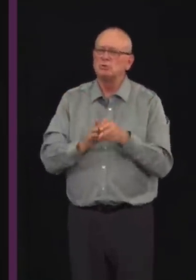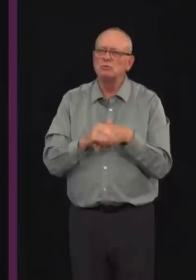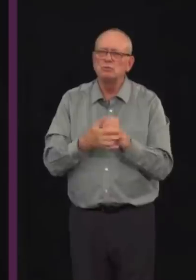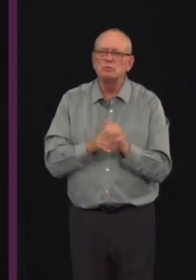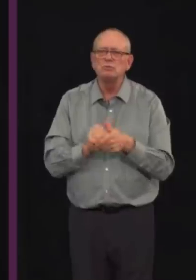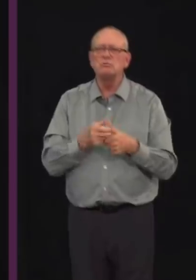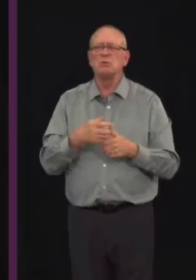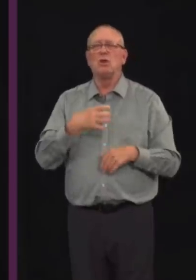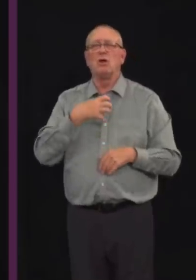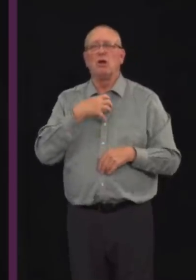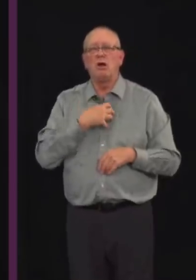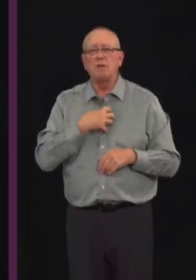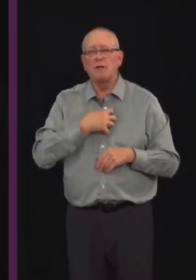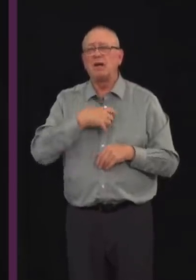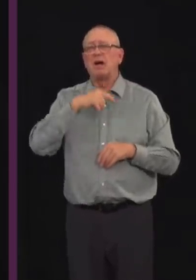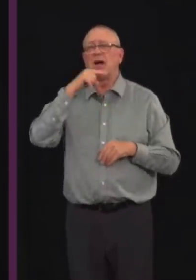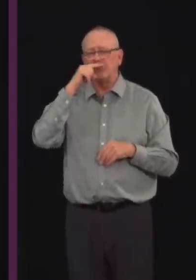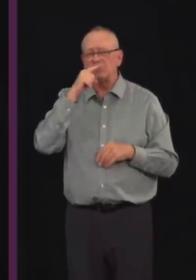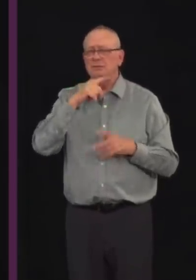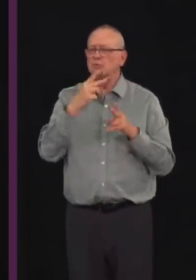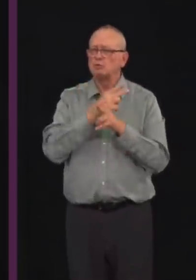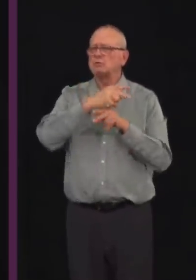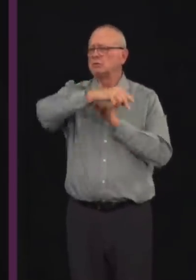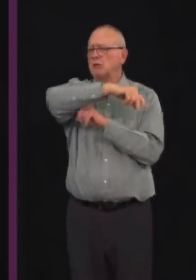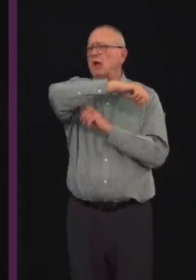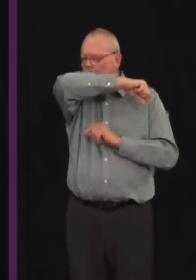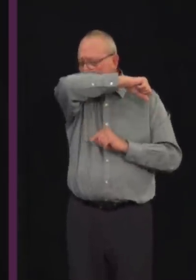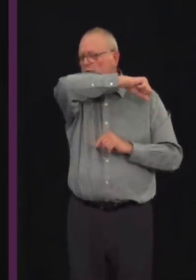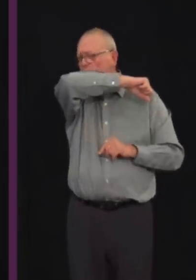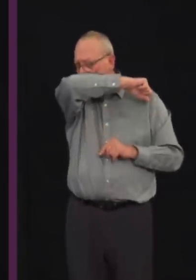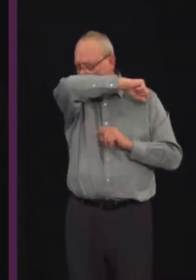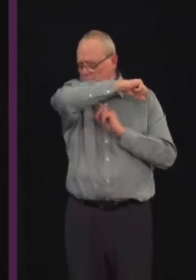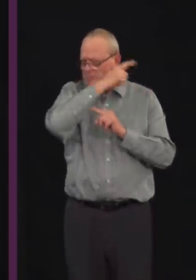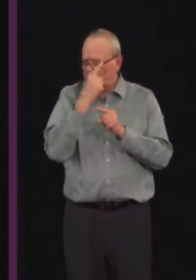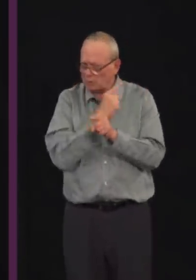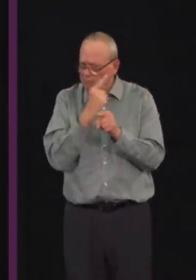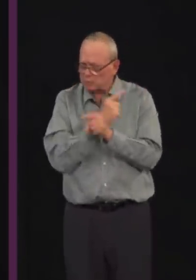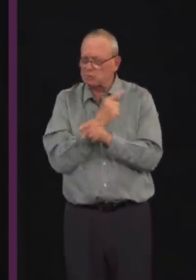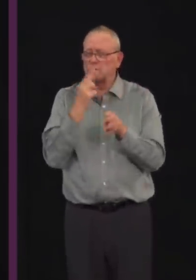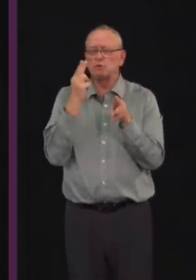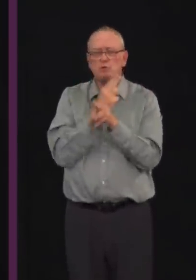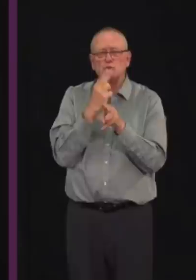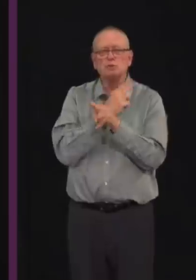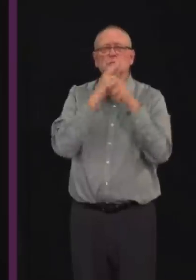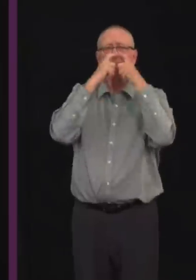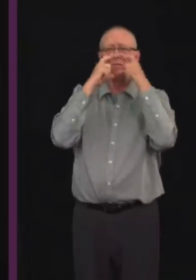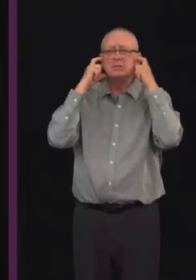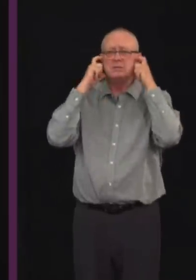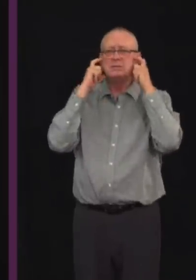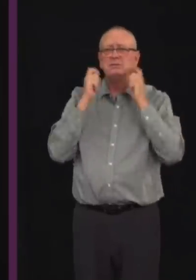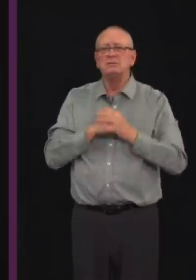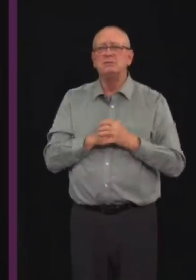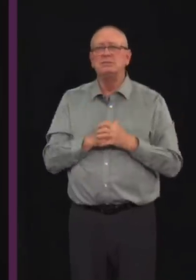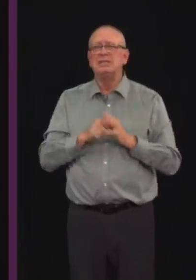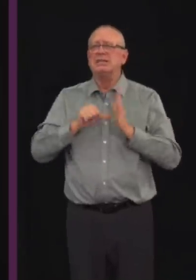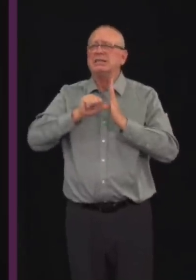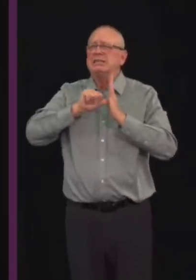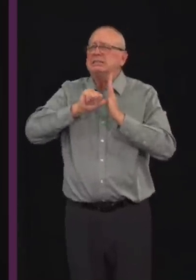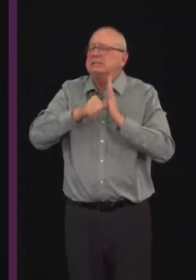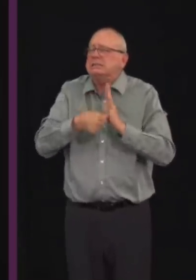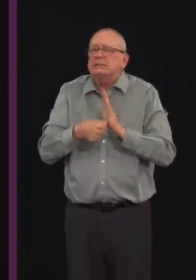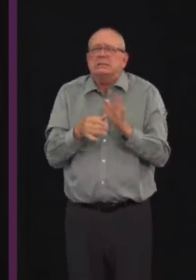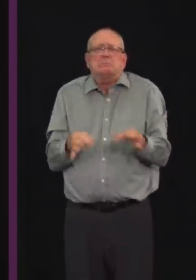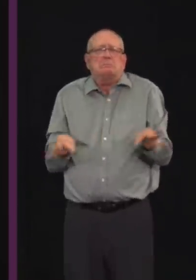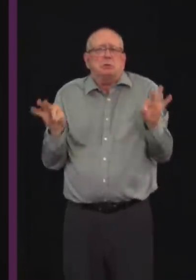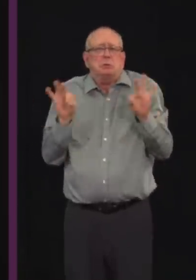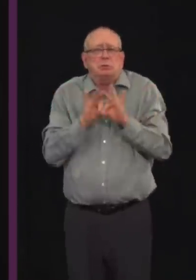critically of course, critically, if you have symptoms of or test positive for COVID-19, stay